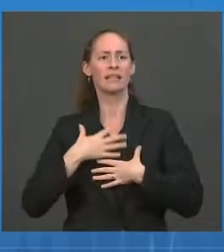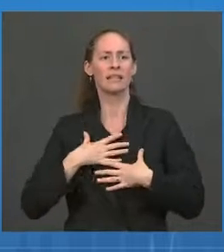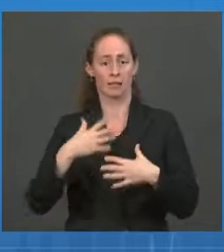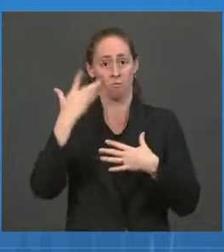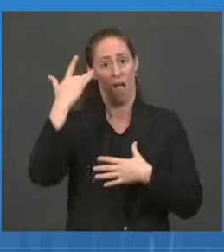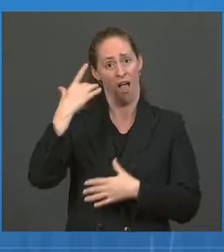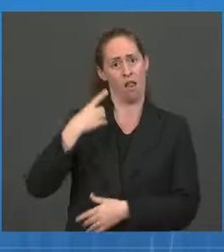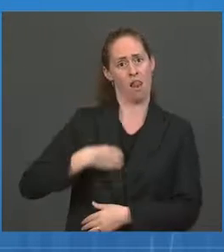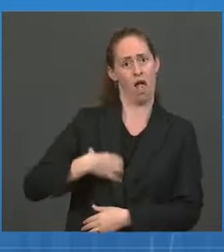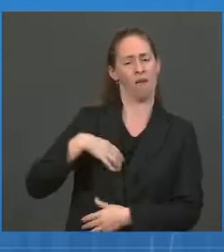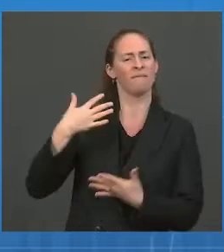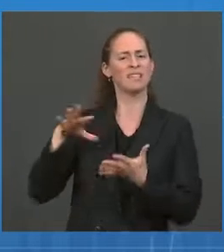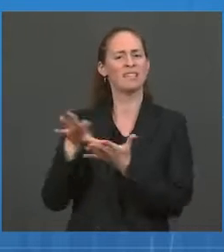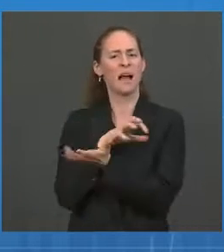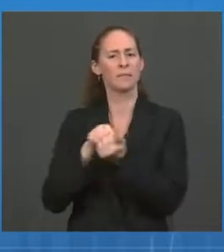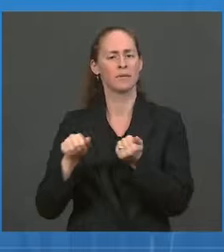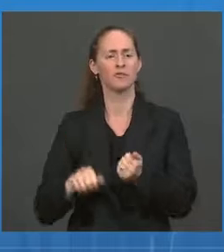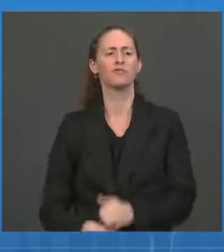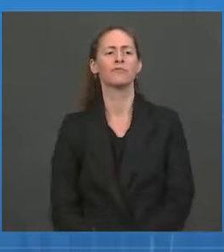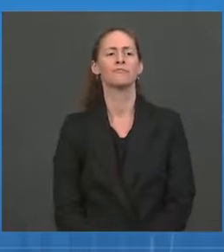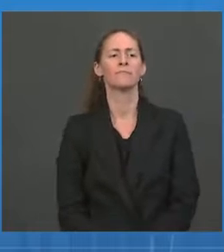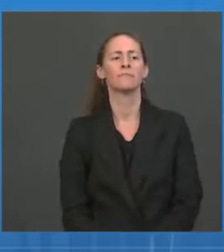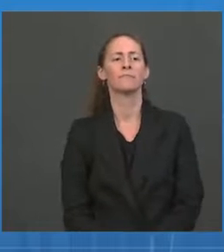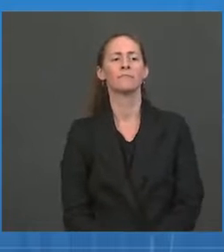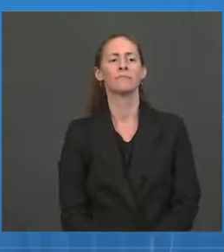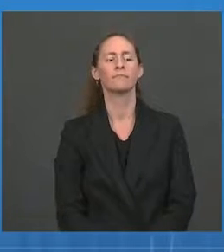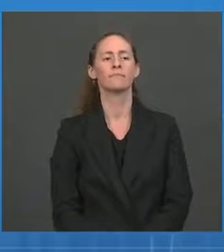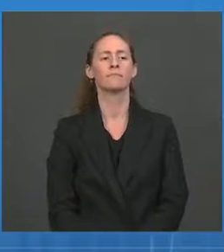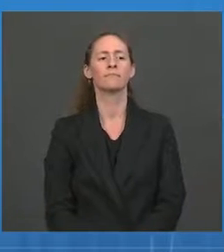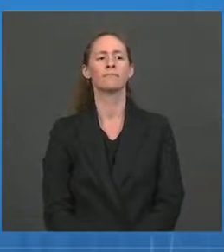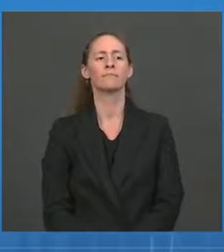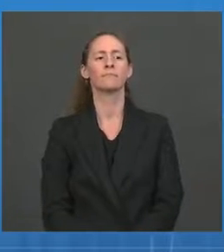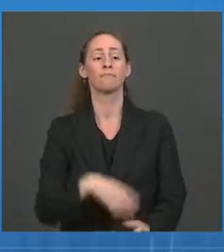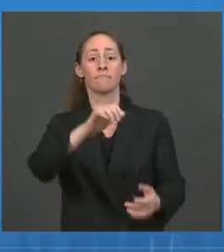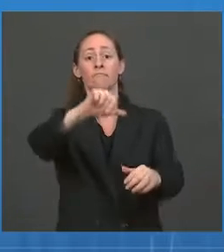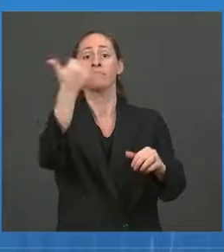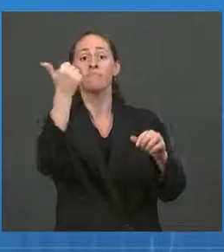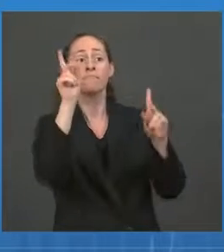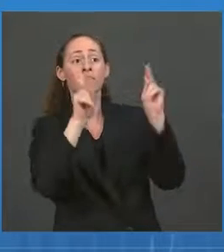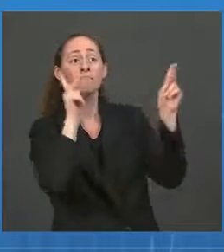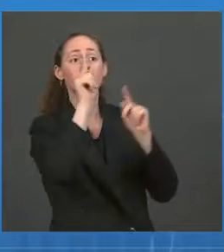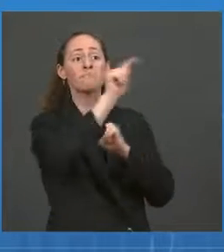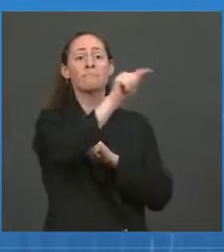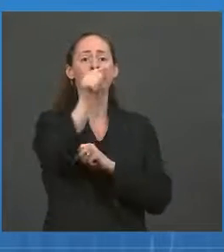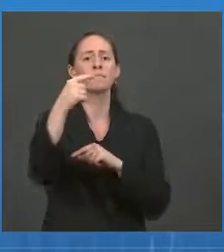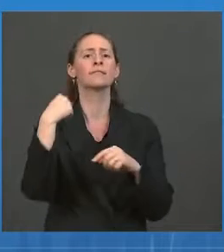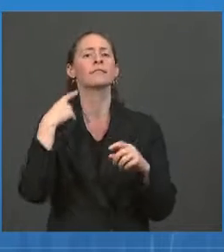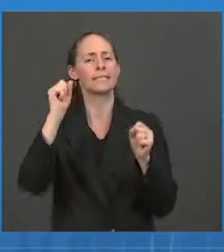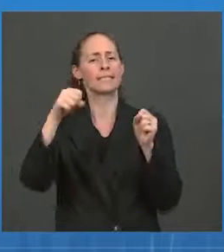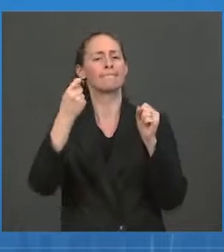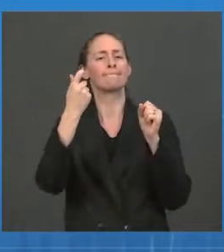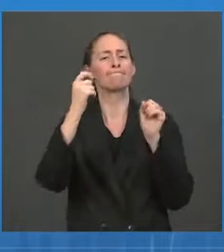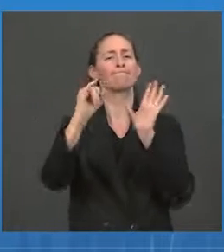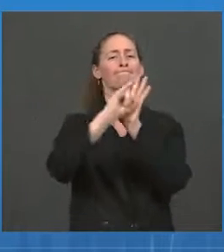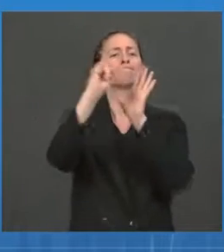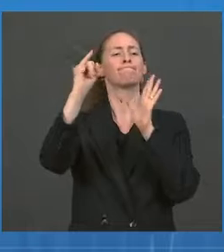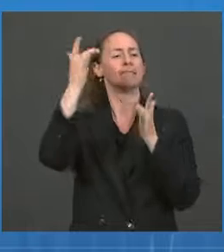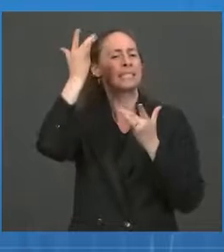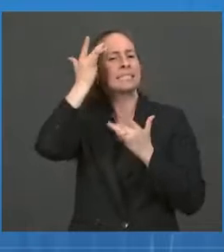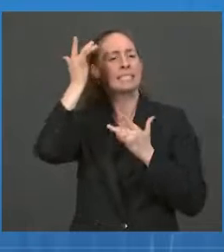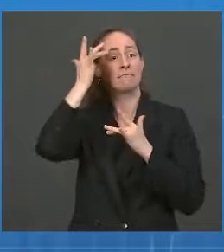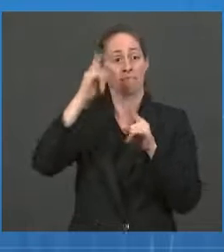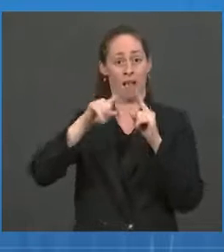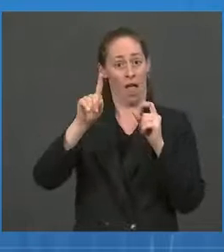However, there are a number of individuals who have signs and symptoms that are not completely explainable by an apparent